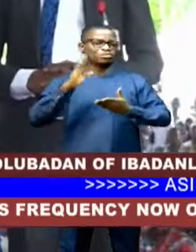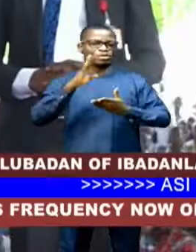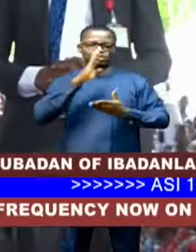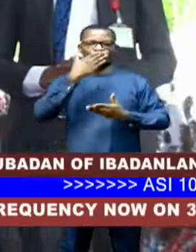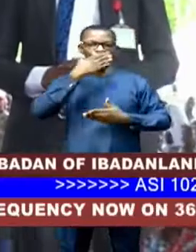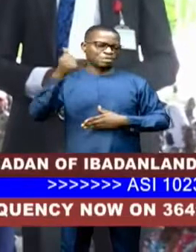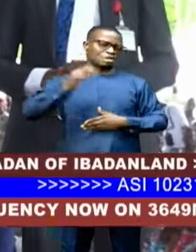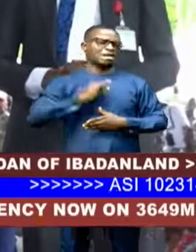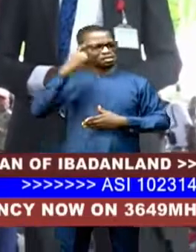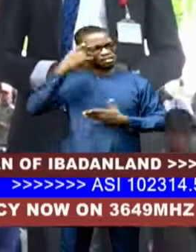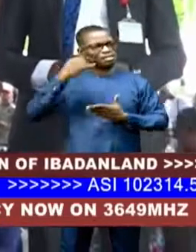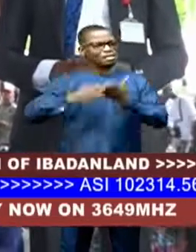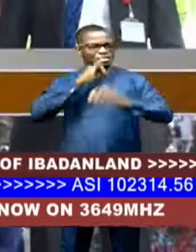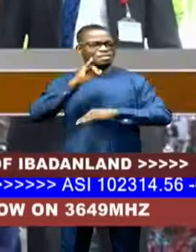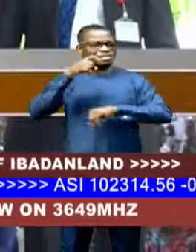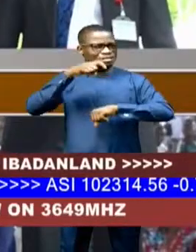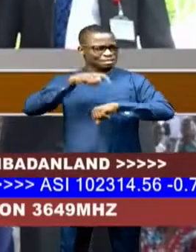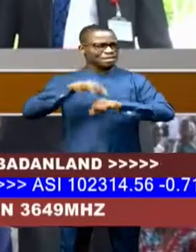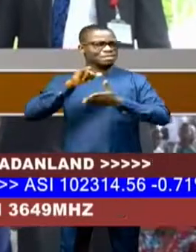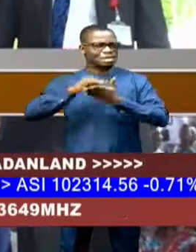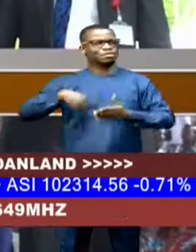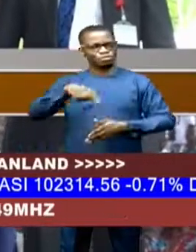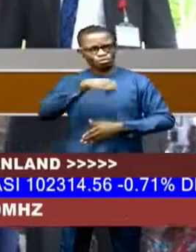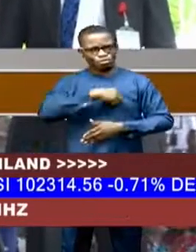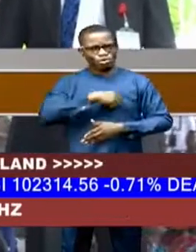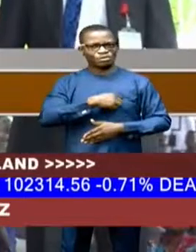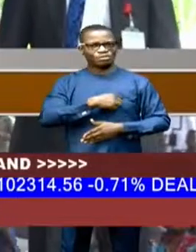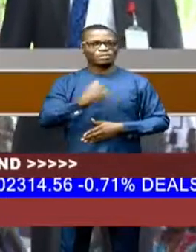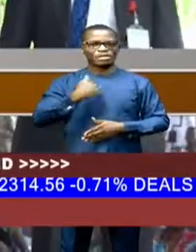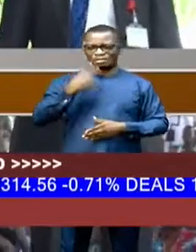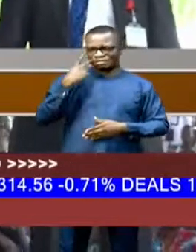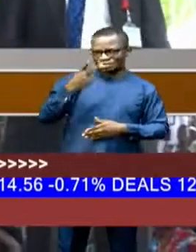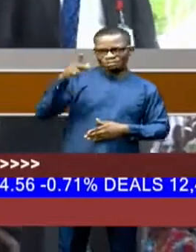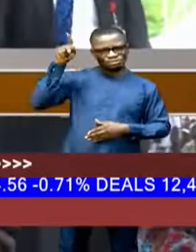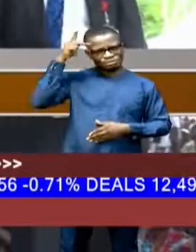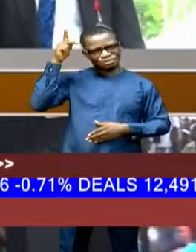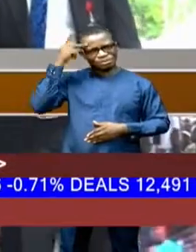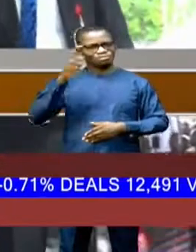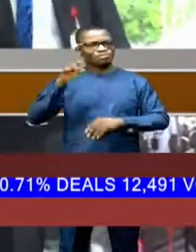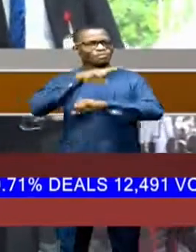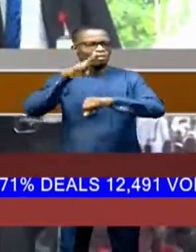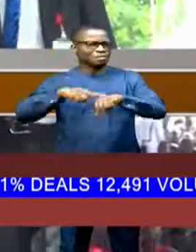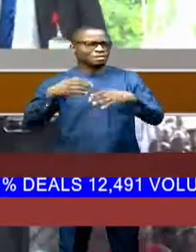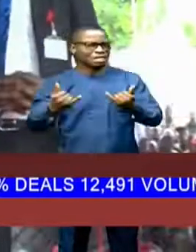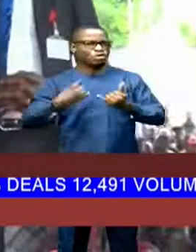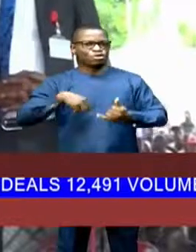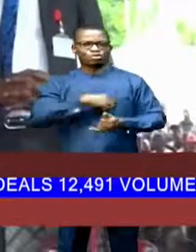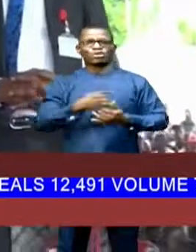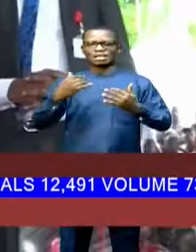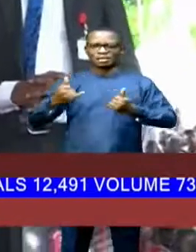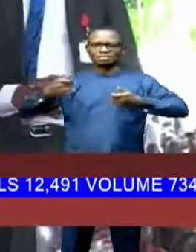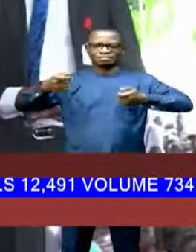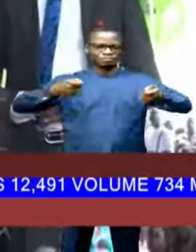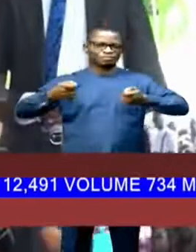I think it is time that we are finished with politics of election now. We are now doing governance.